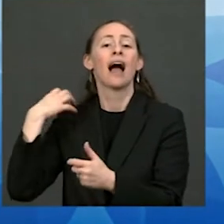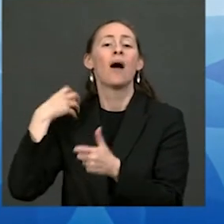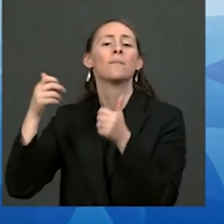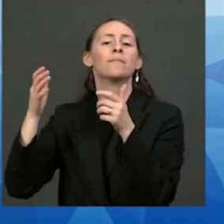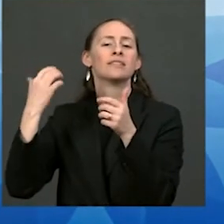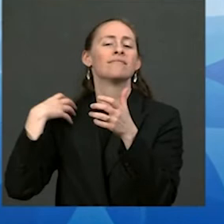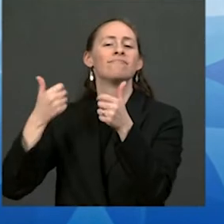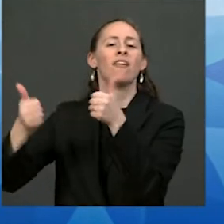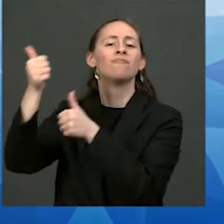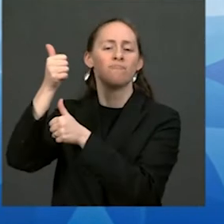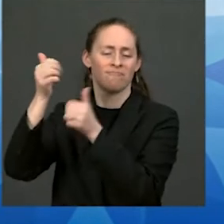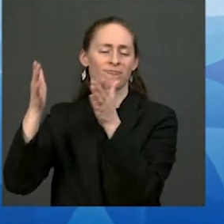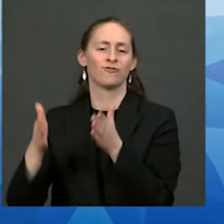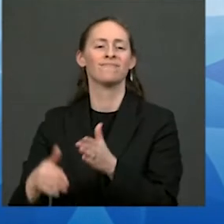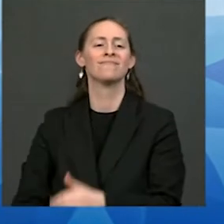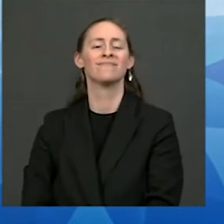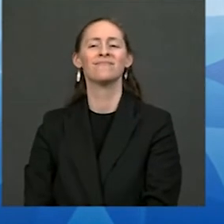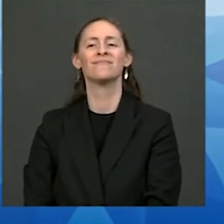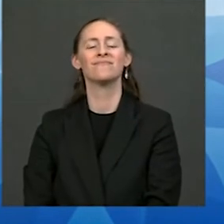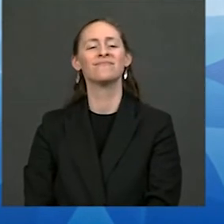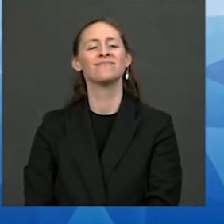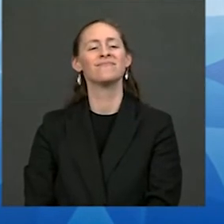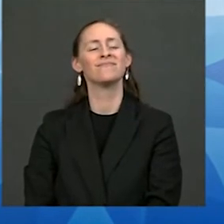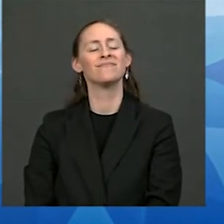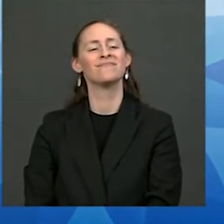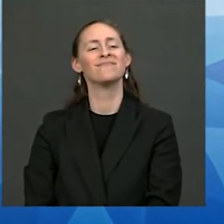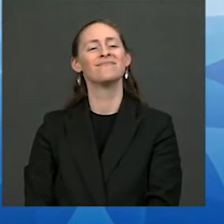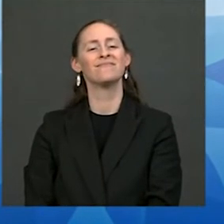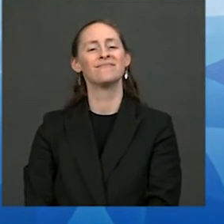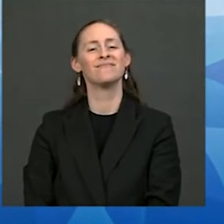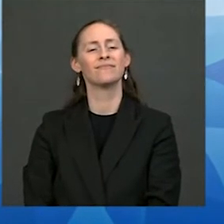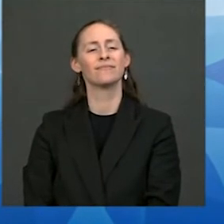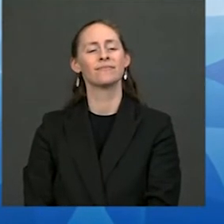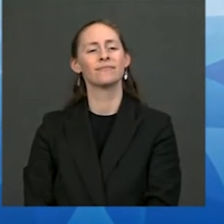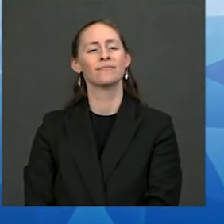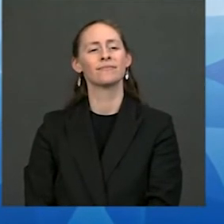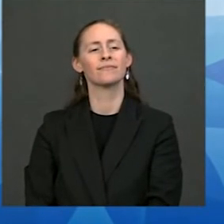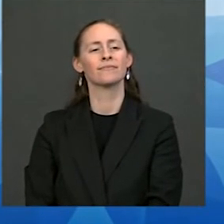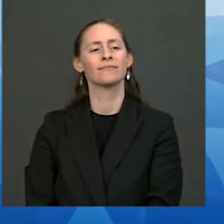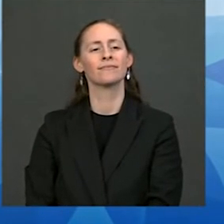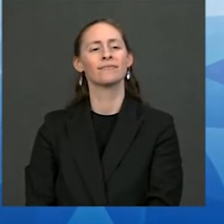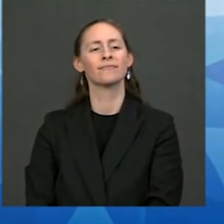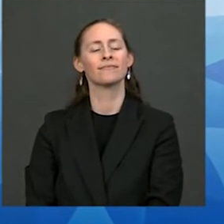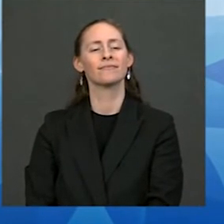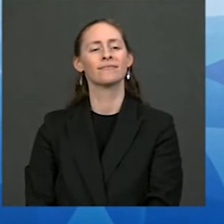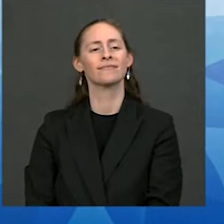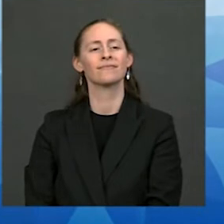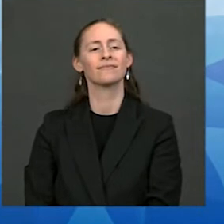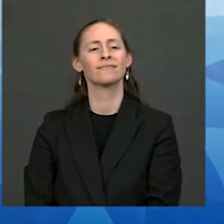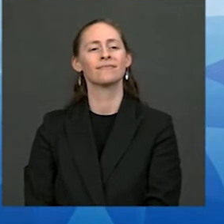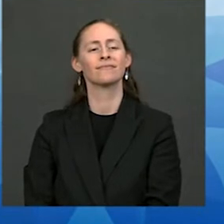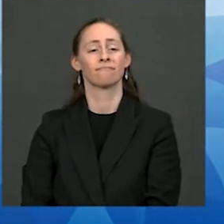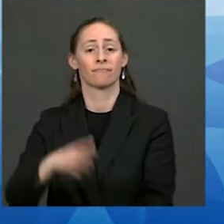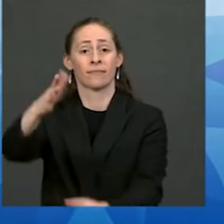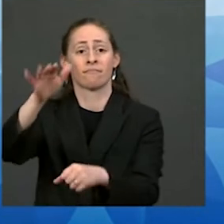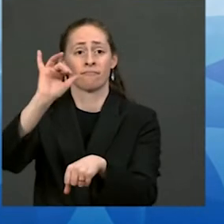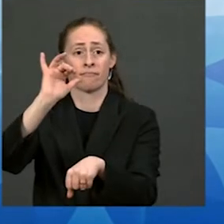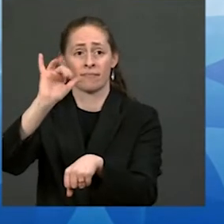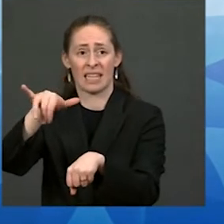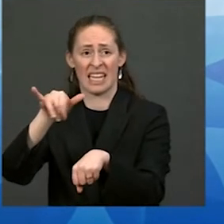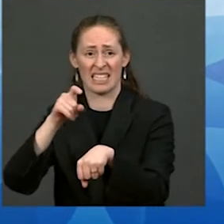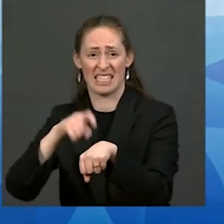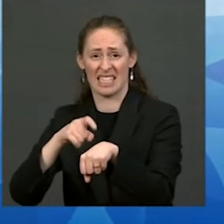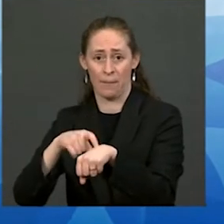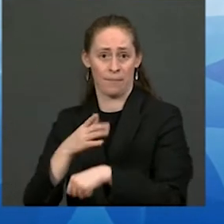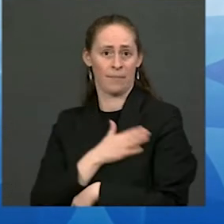deceased wife is from skinny Atlas Lake not far from Oneida New York I thought that the Oneida Nation